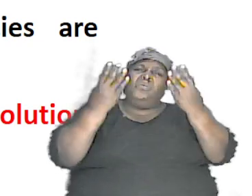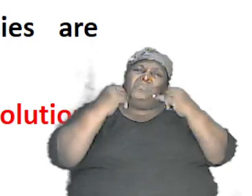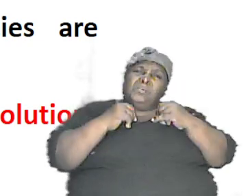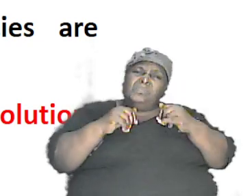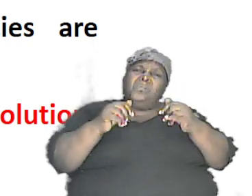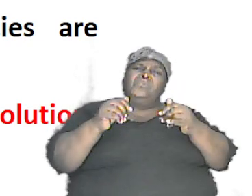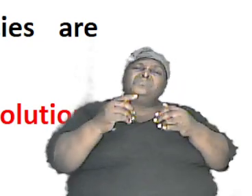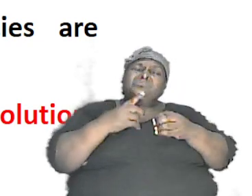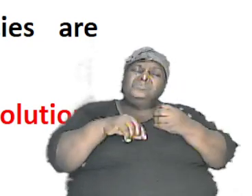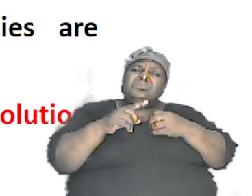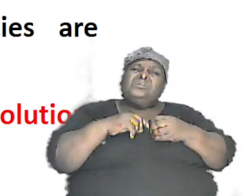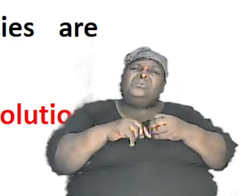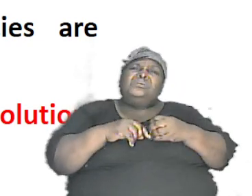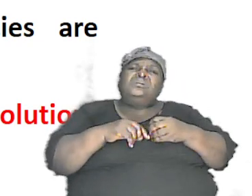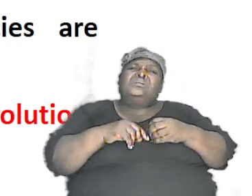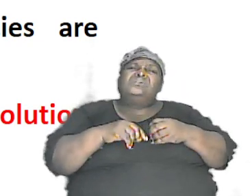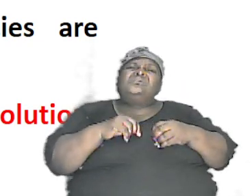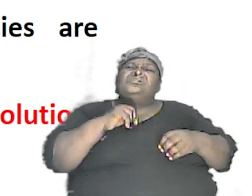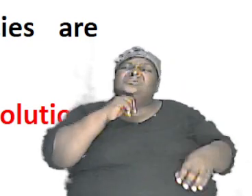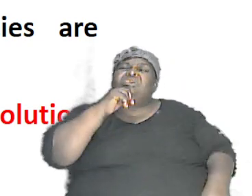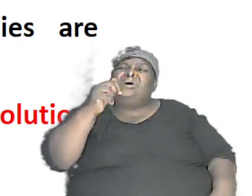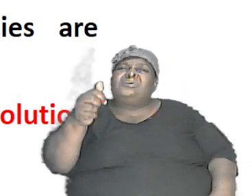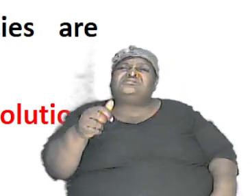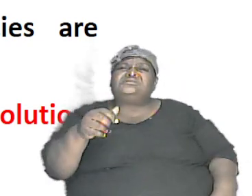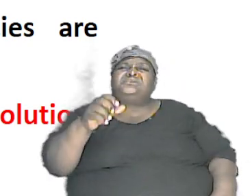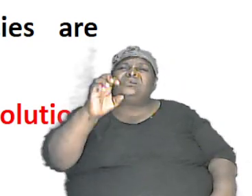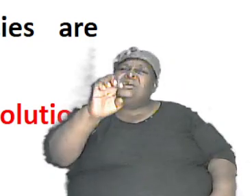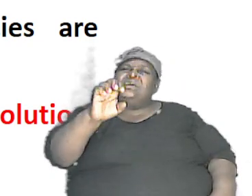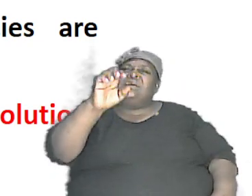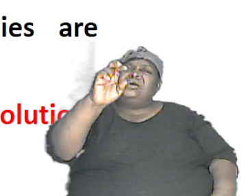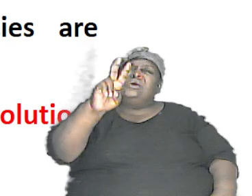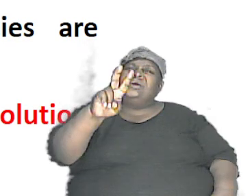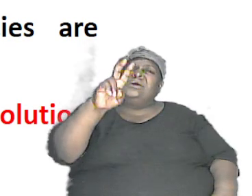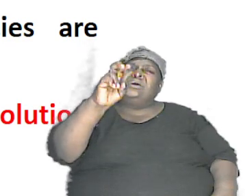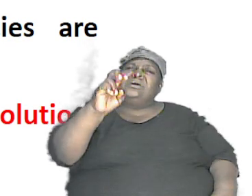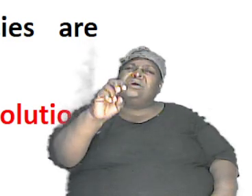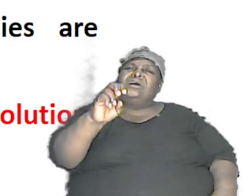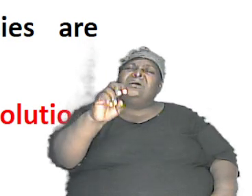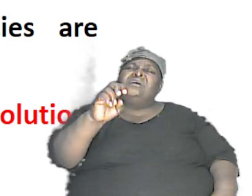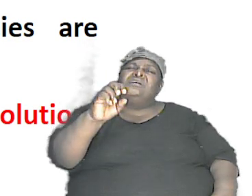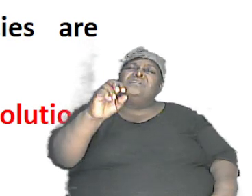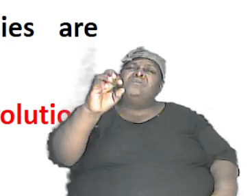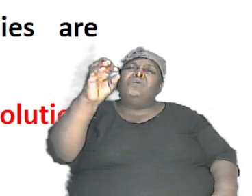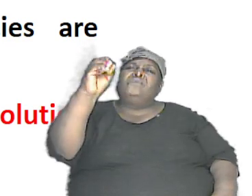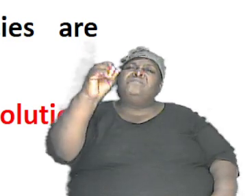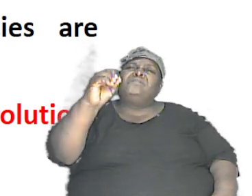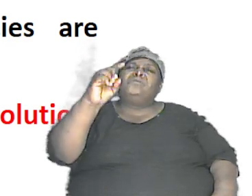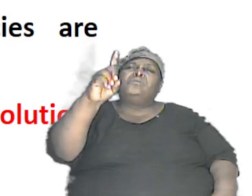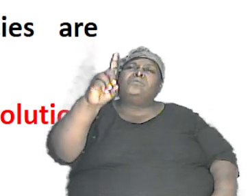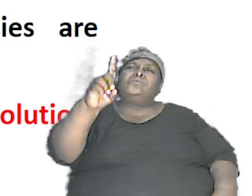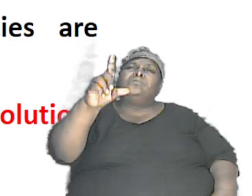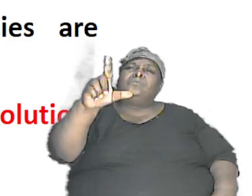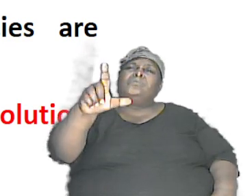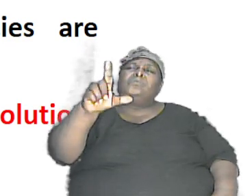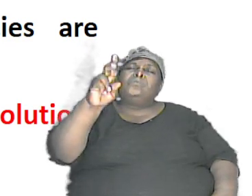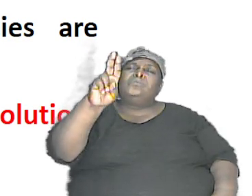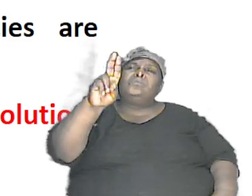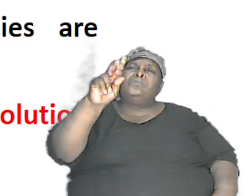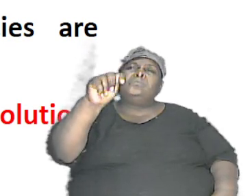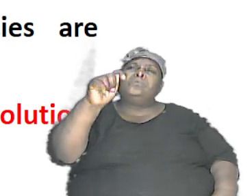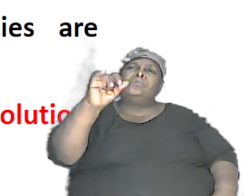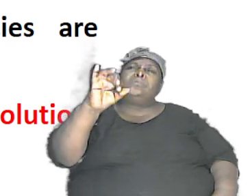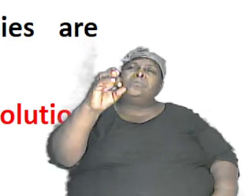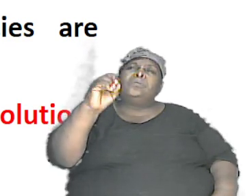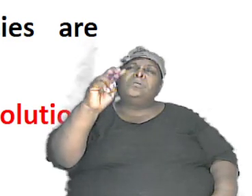tell us that when there is a new species it means that this has evolved and it came over years and over years until new no